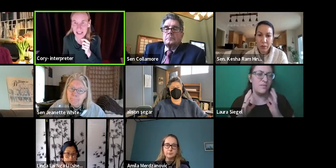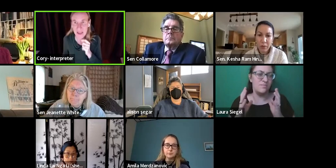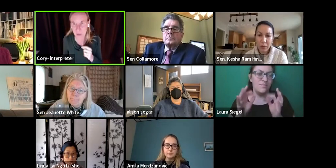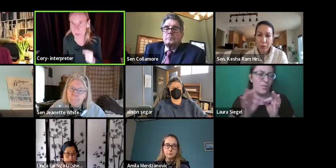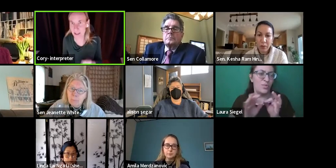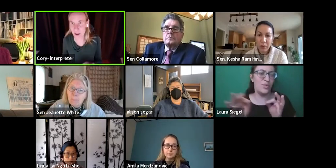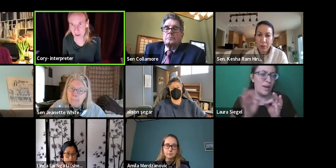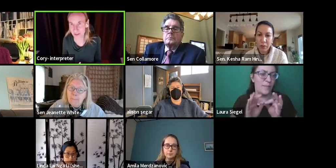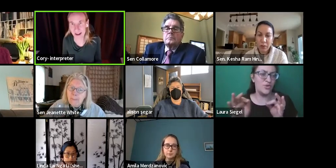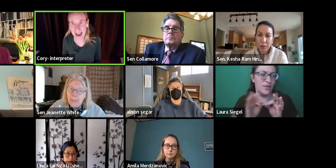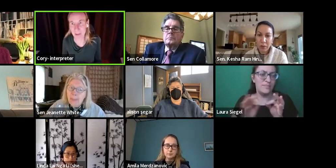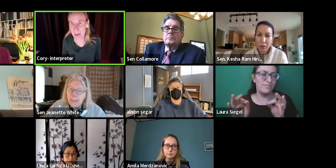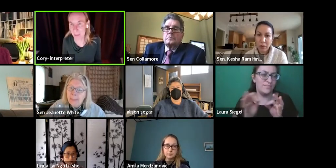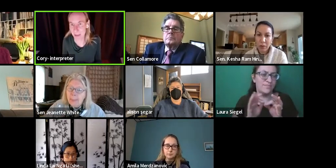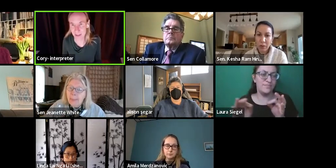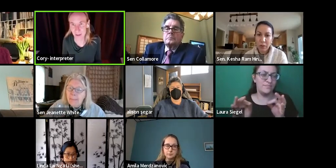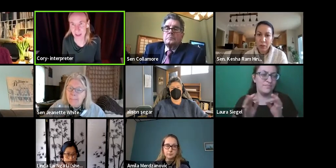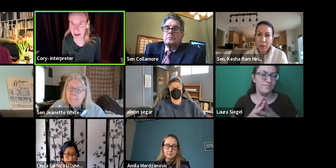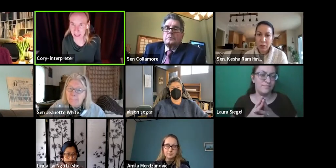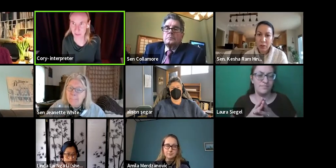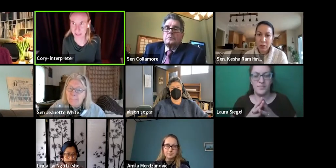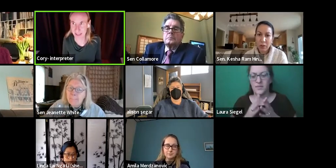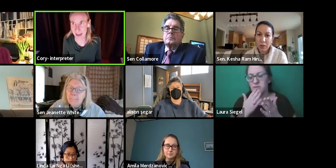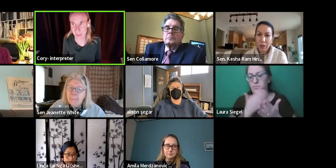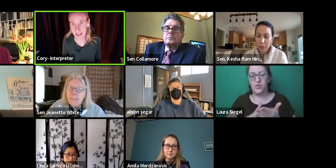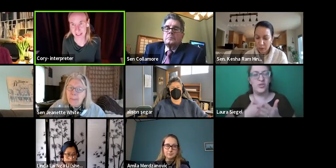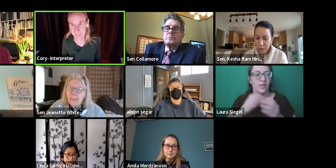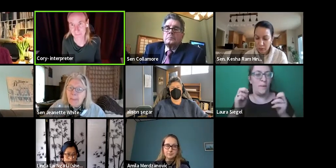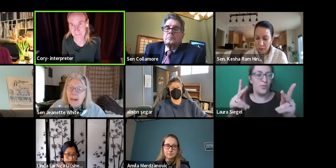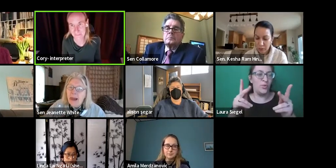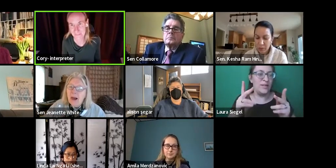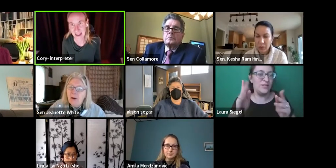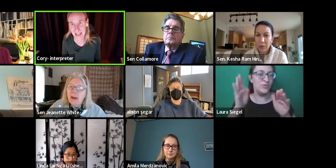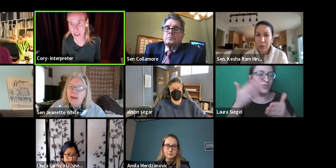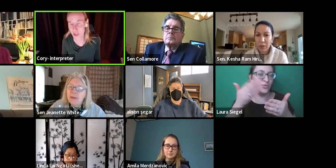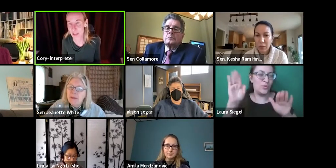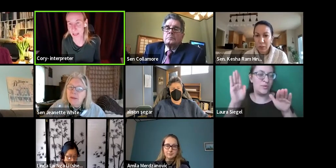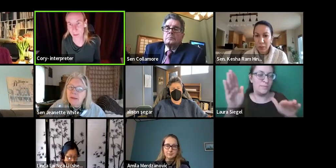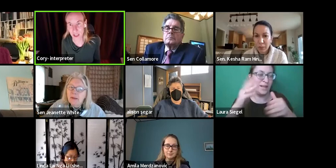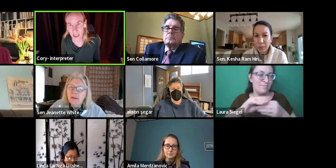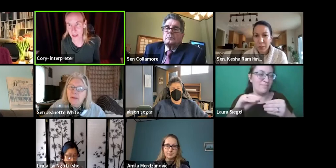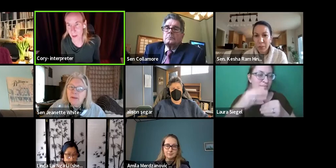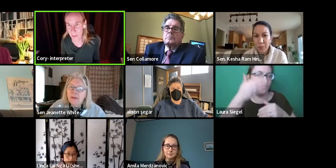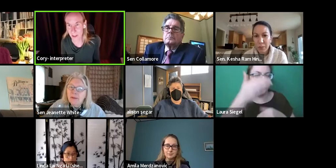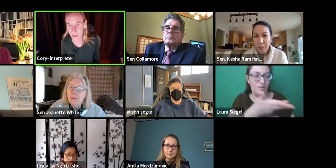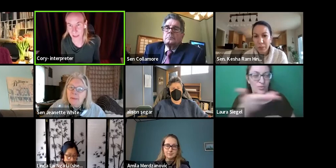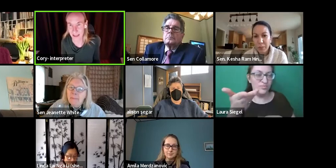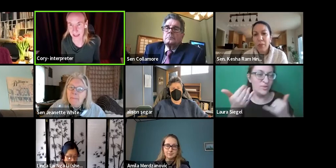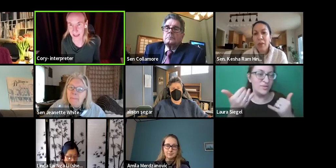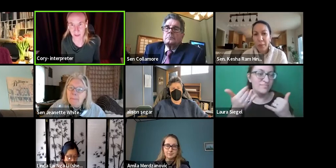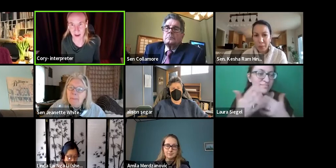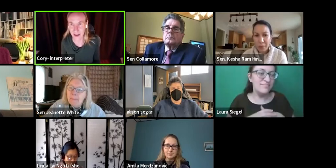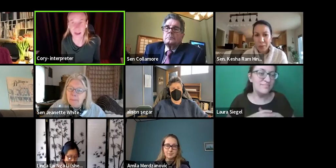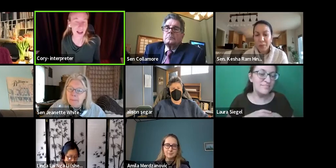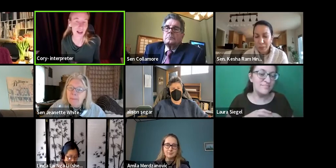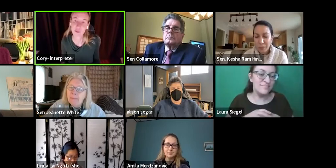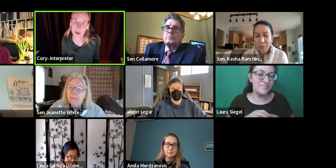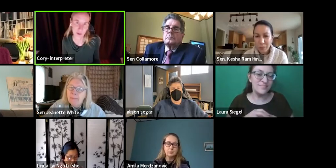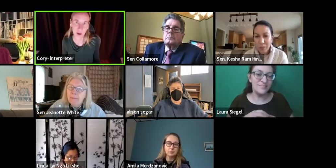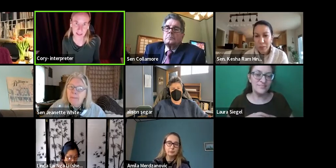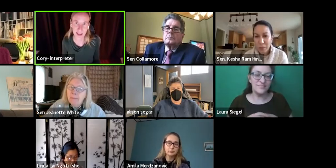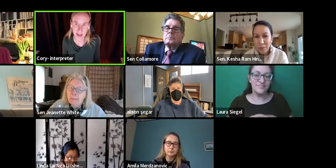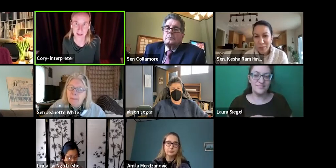Yeah, that that would be totally fine. I'm happy to do that and I can read the captioning. I just really appreciate the opportunity to testify